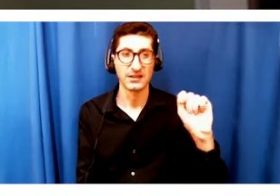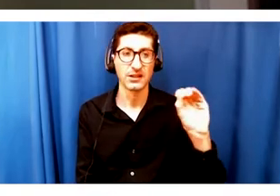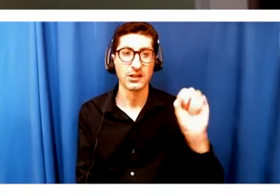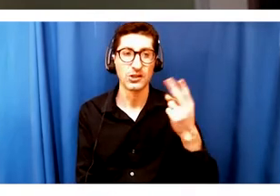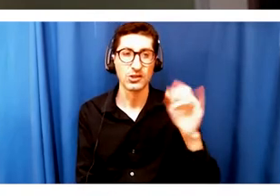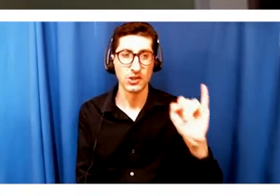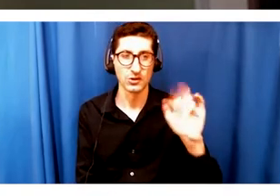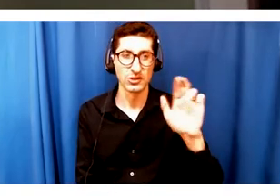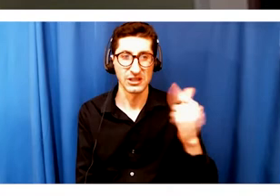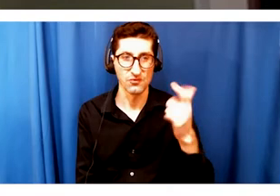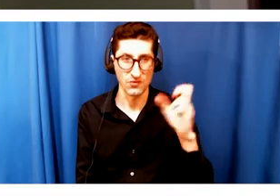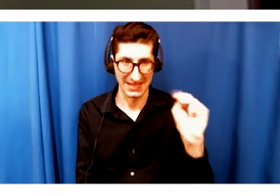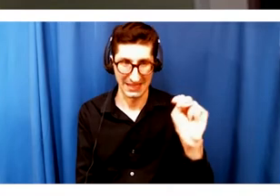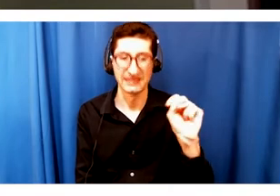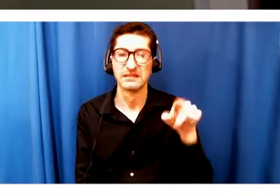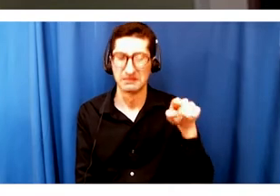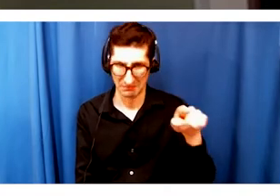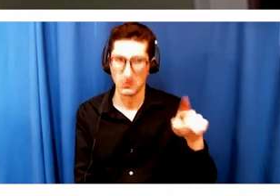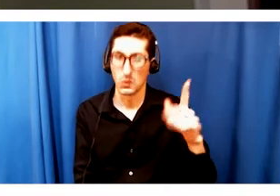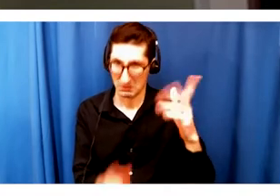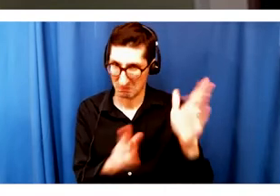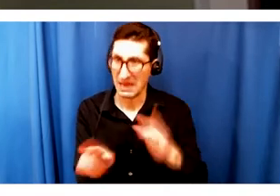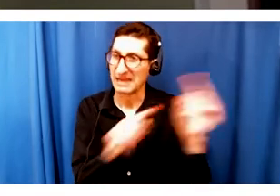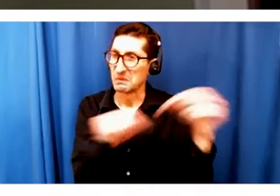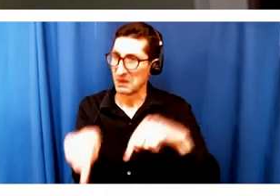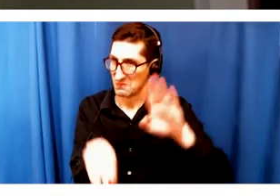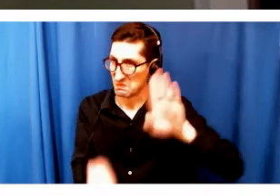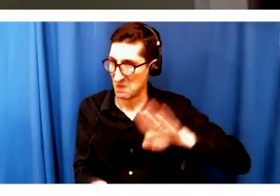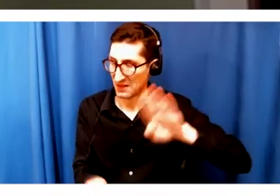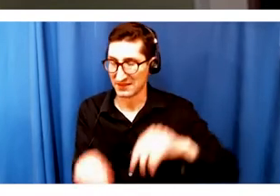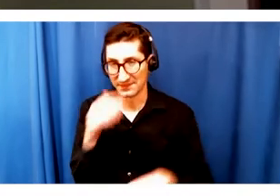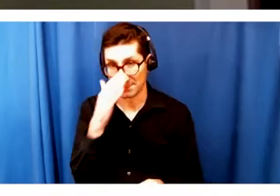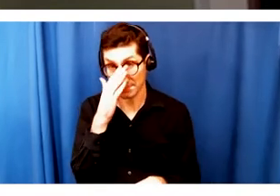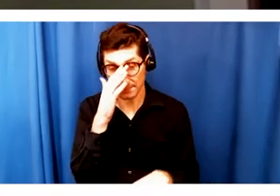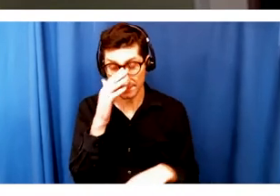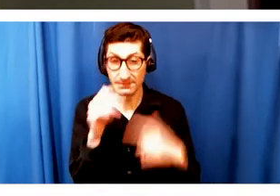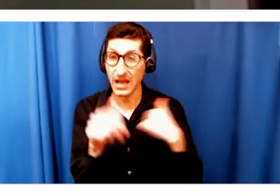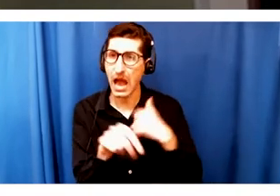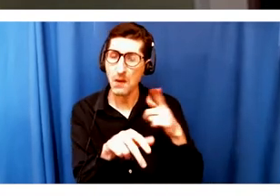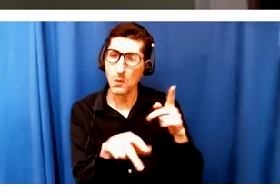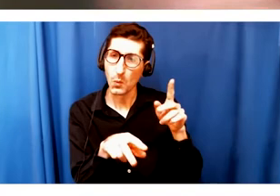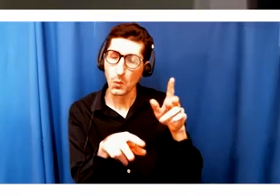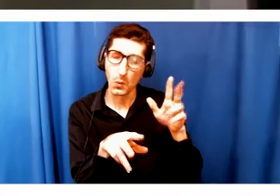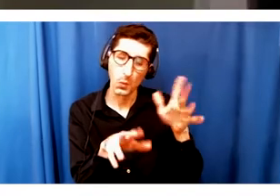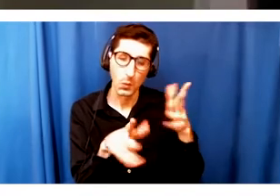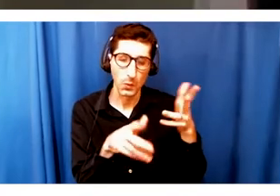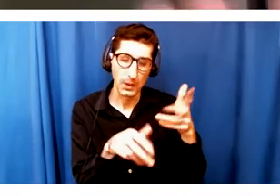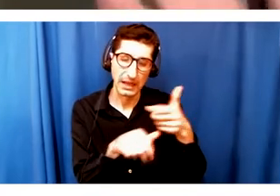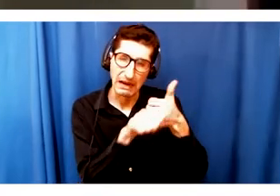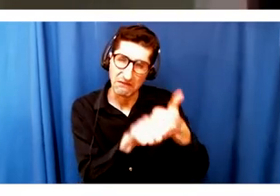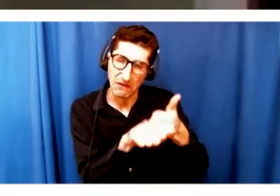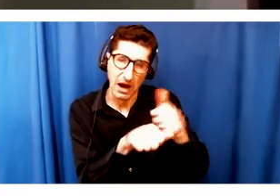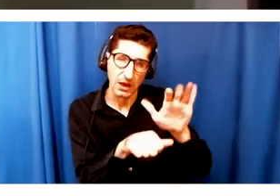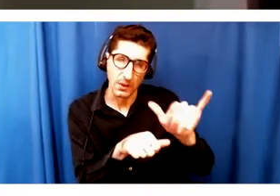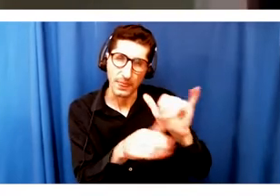its way to Boston. And because we follow the artists and we sort of listen